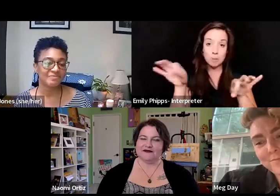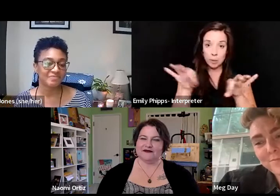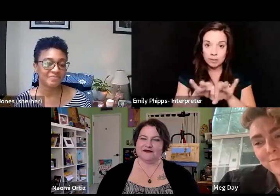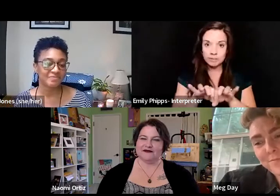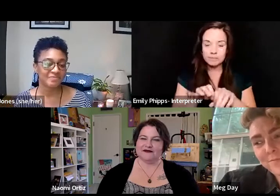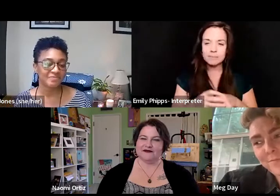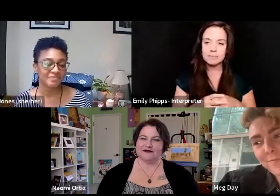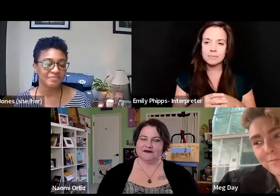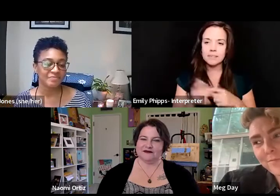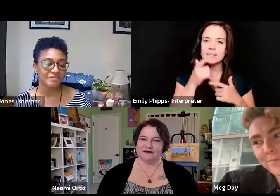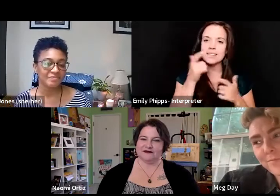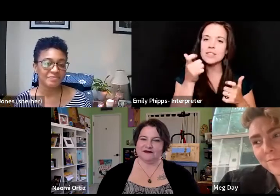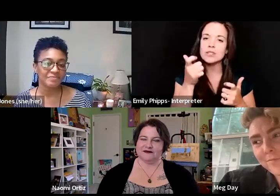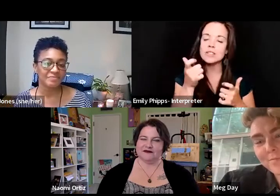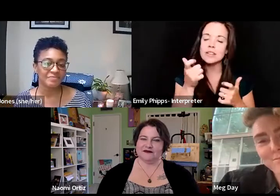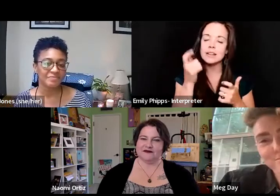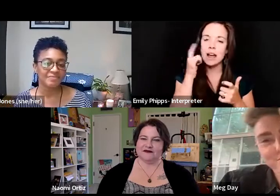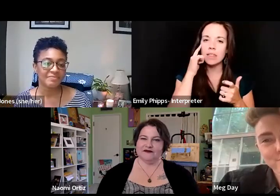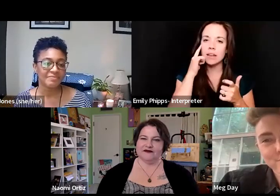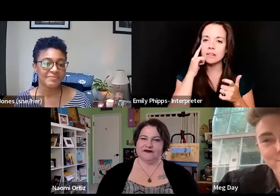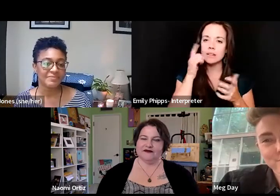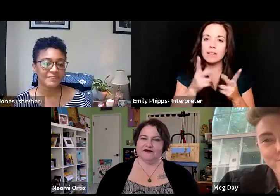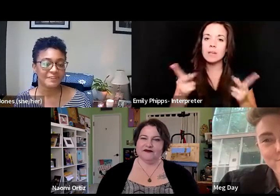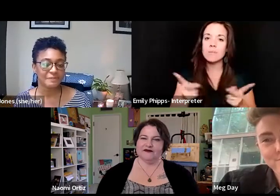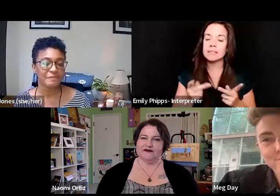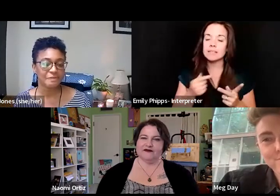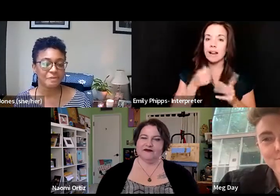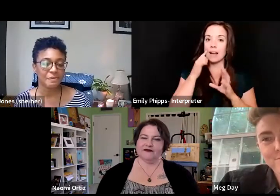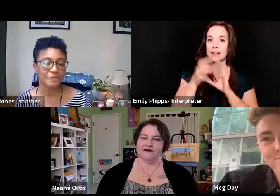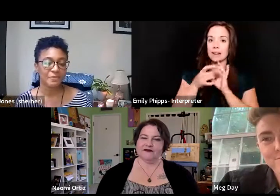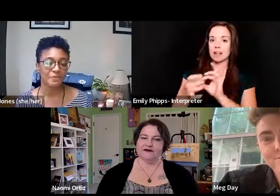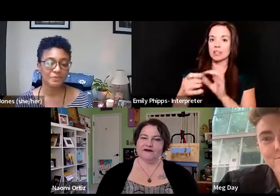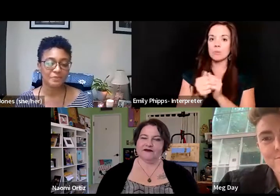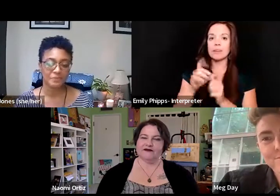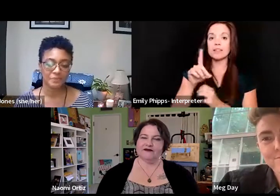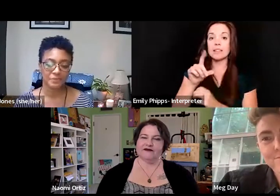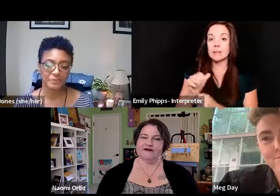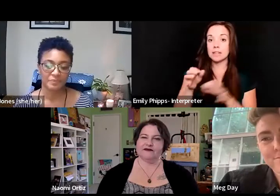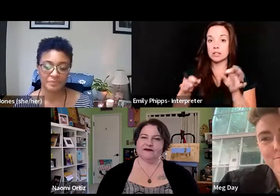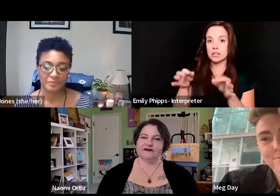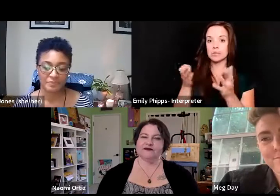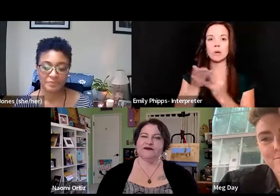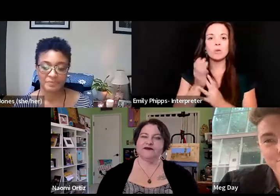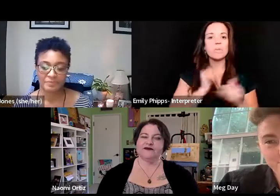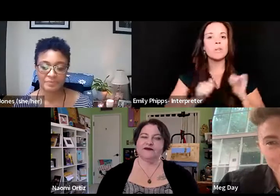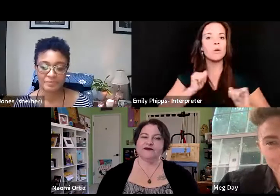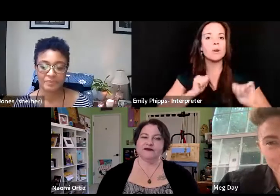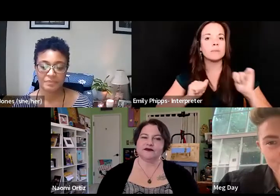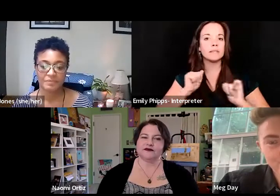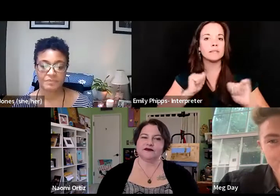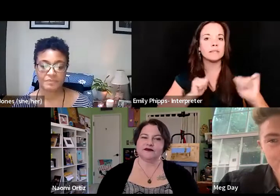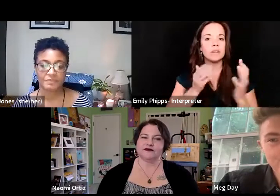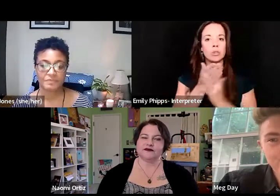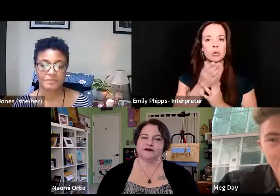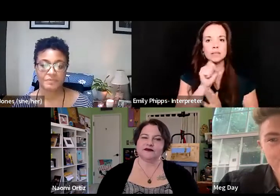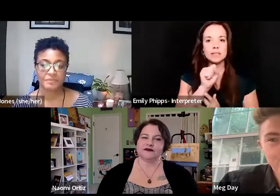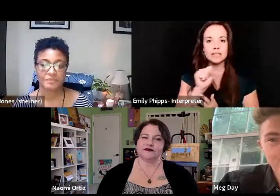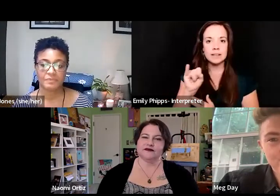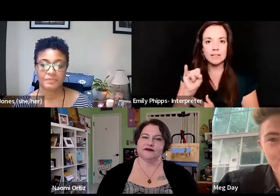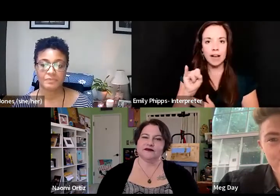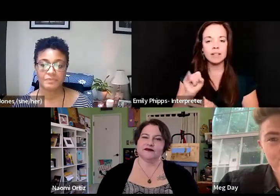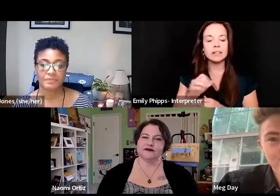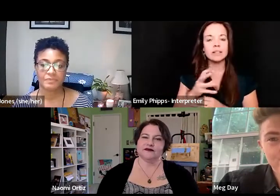and it's interesting is that I think that, well, the place that I connected with disability justice was through performance art, was through Sins Invalid, was through